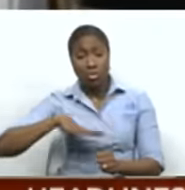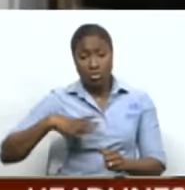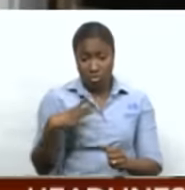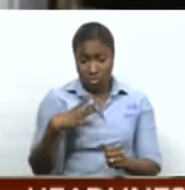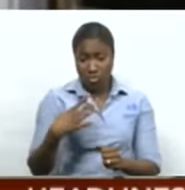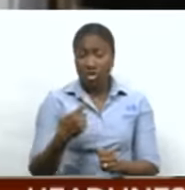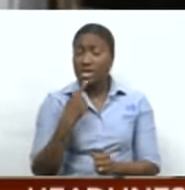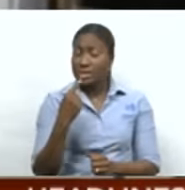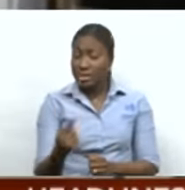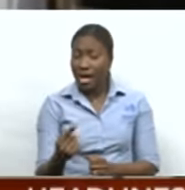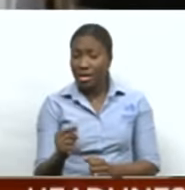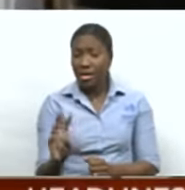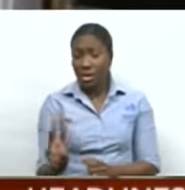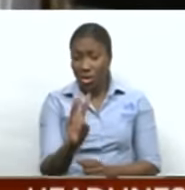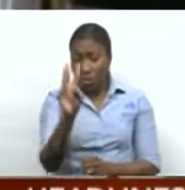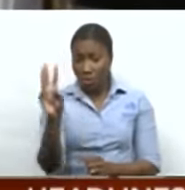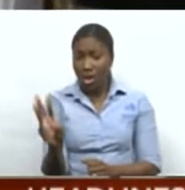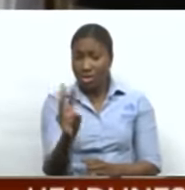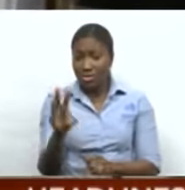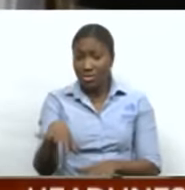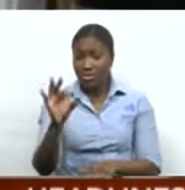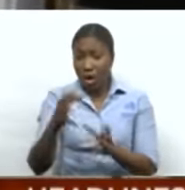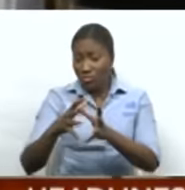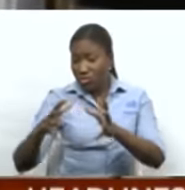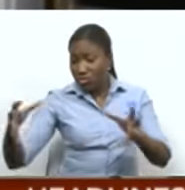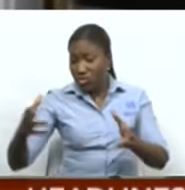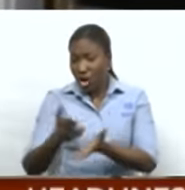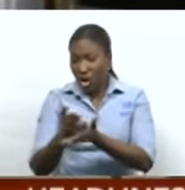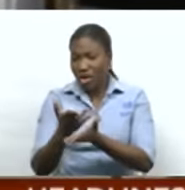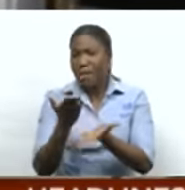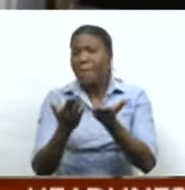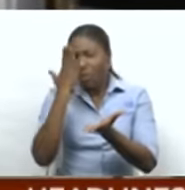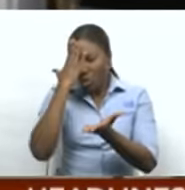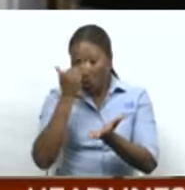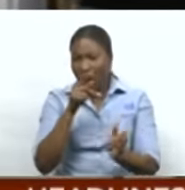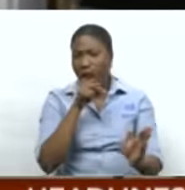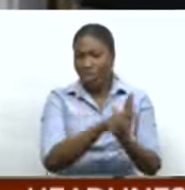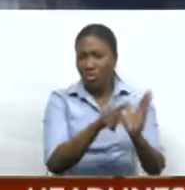-Christopher, says Wednesday's seizure of guns may be linked to this shooting.